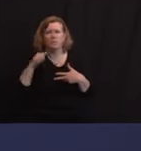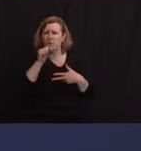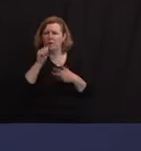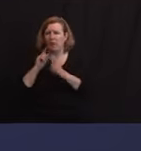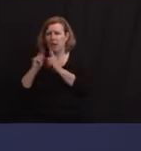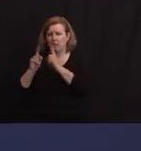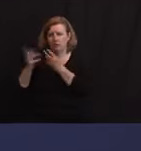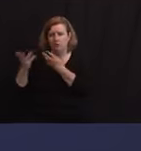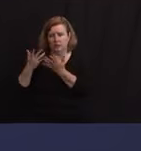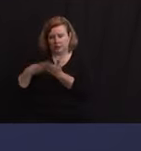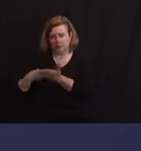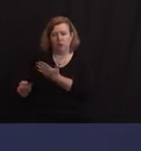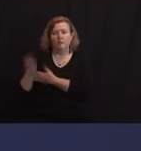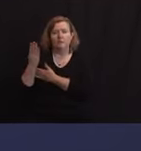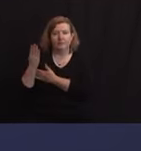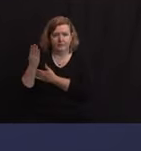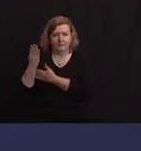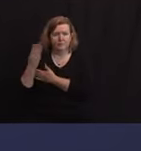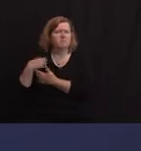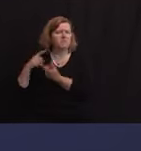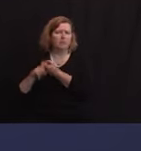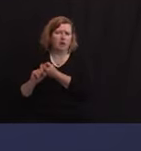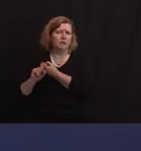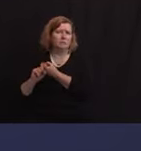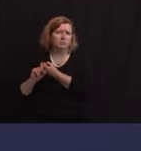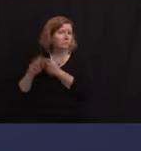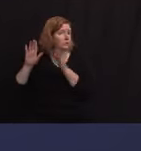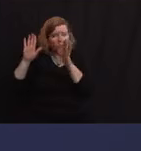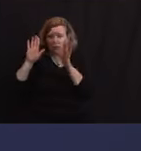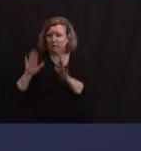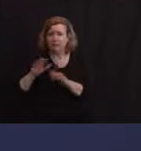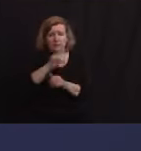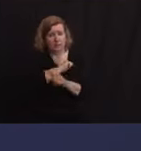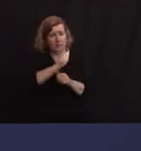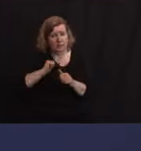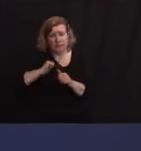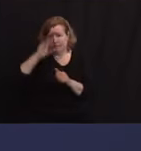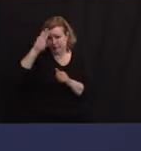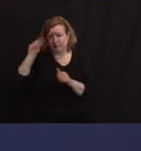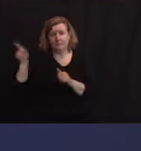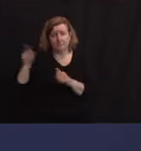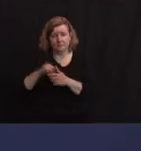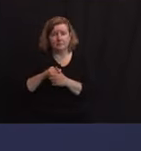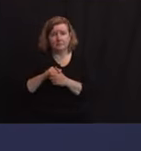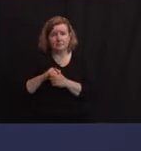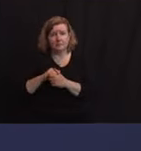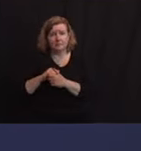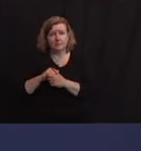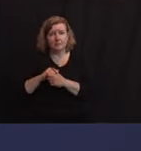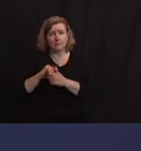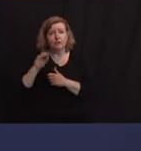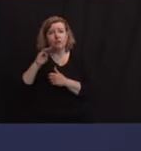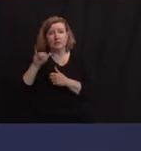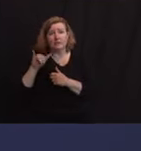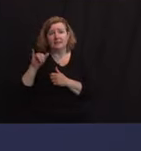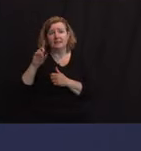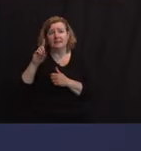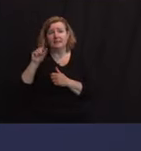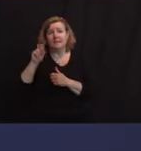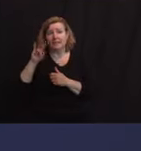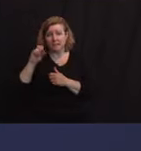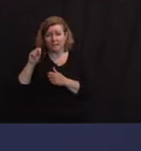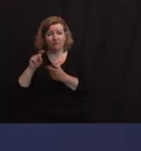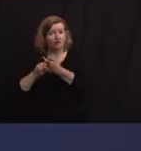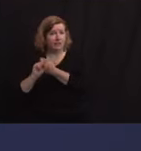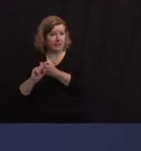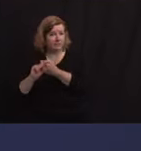morning. He's a friend. I think he's been an outstanding Assemblyman. But I have to say Jimmy Davis is a friend, and I think he's been an outstanding mayor. And